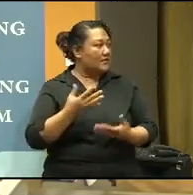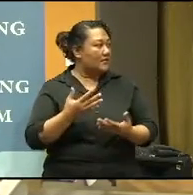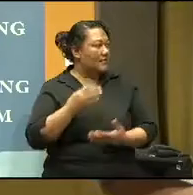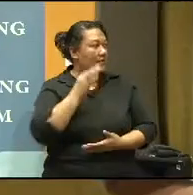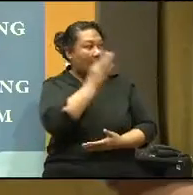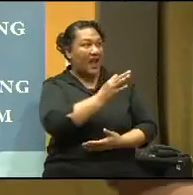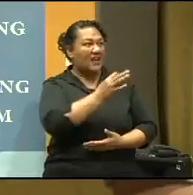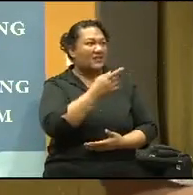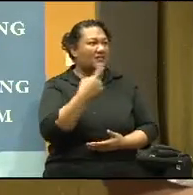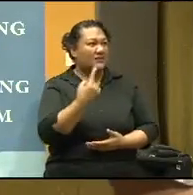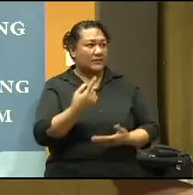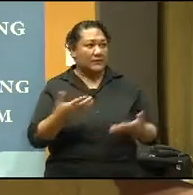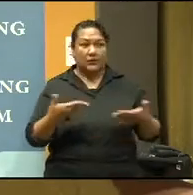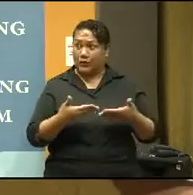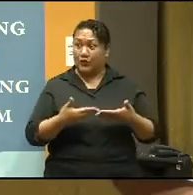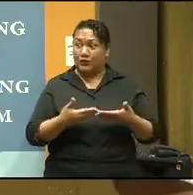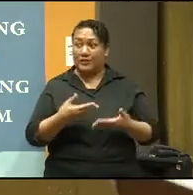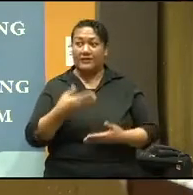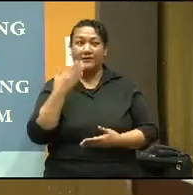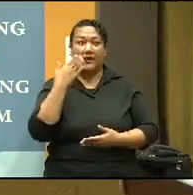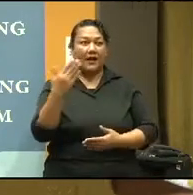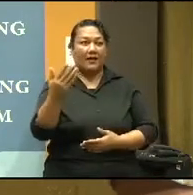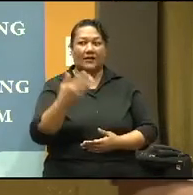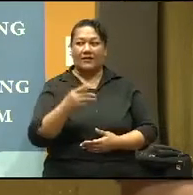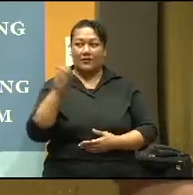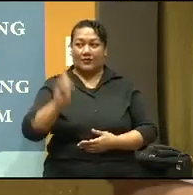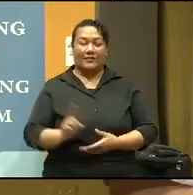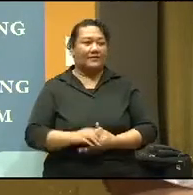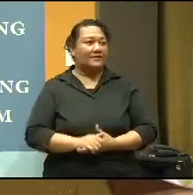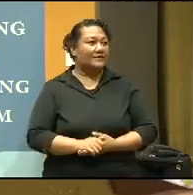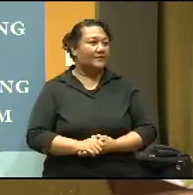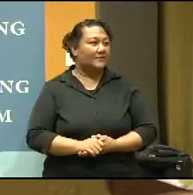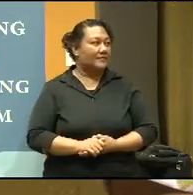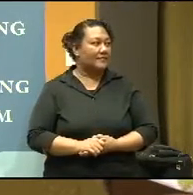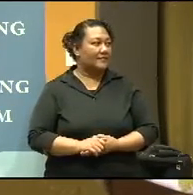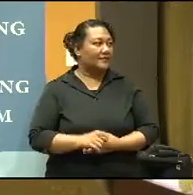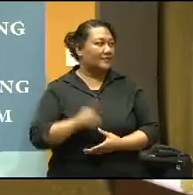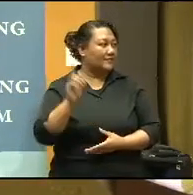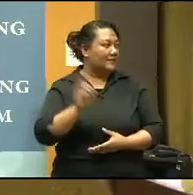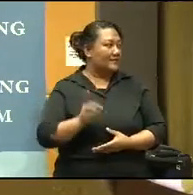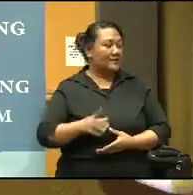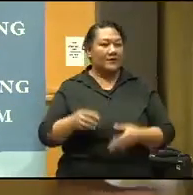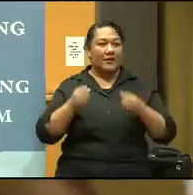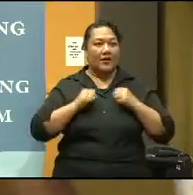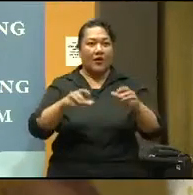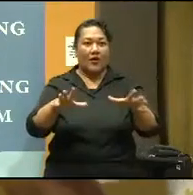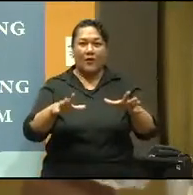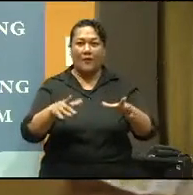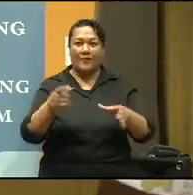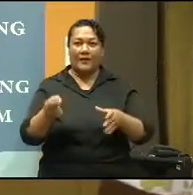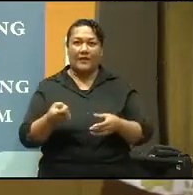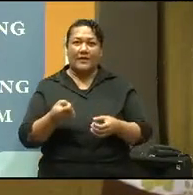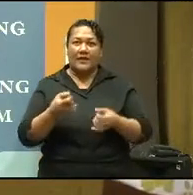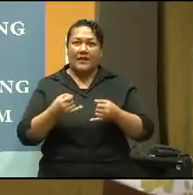speaker. The keynote speaker, as you're aware by now, is Professor Geoffrey Kuss. Geoff completed his BSc Honours, which